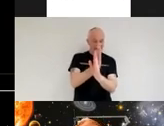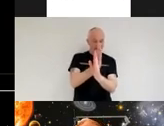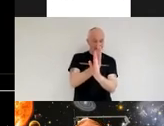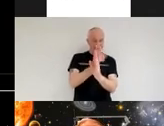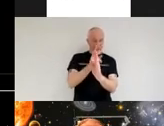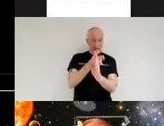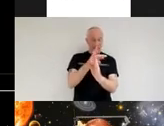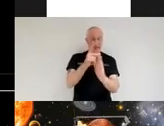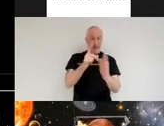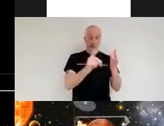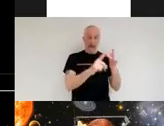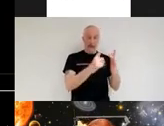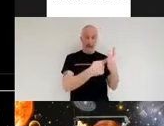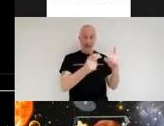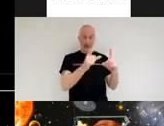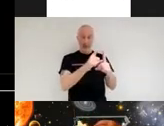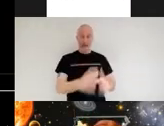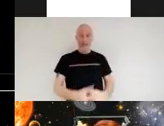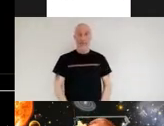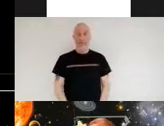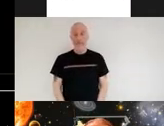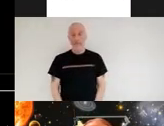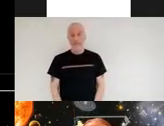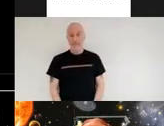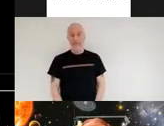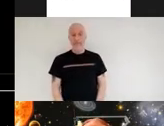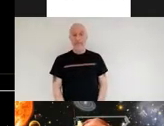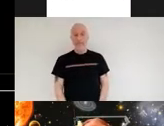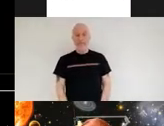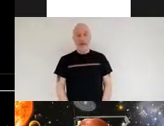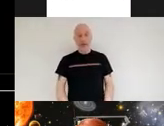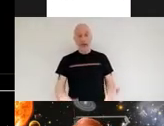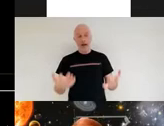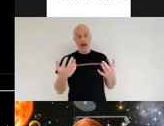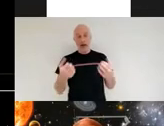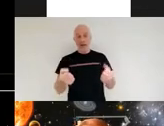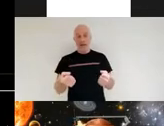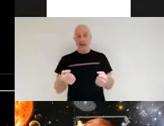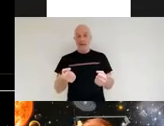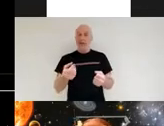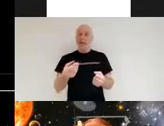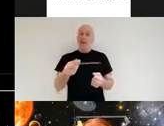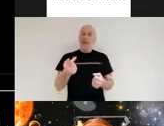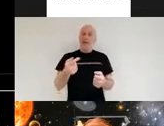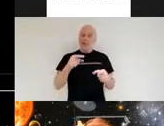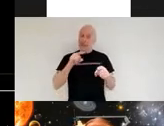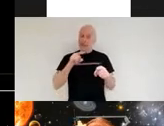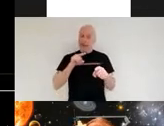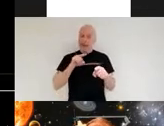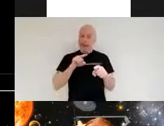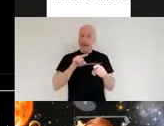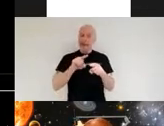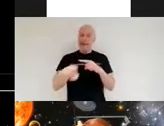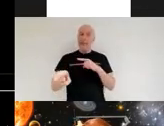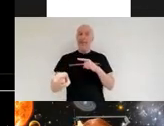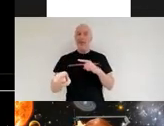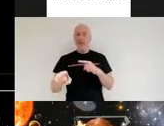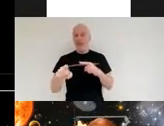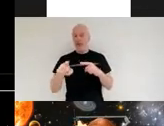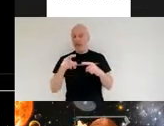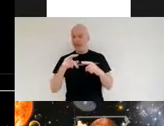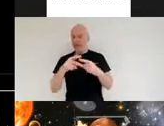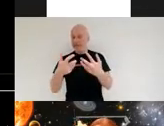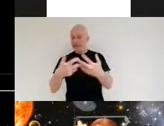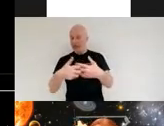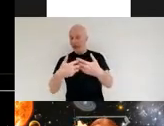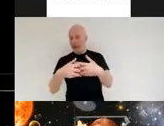and so as well as our main instruments there are some components that are either special or pretty common to those four instruments on the web